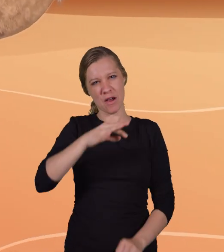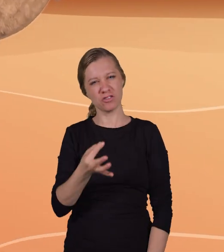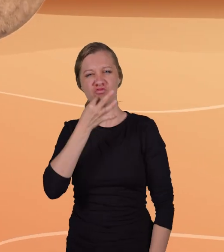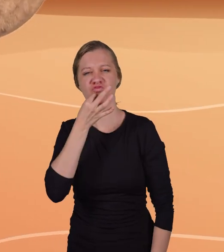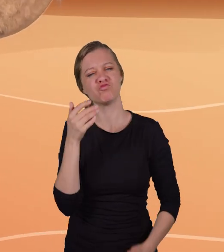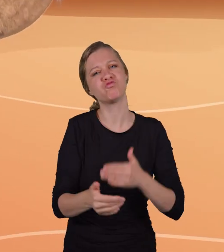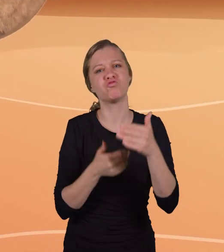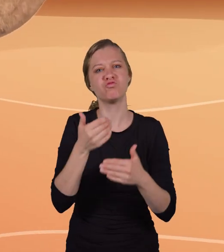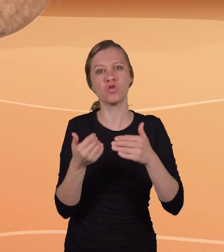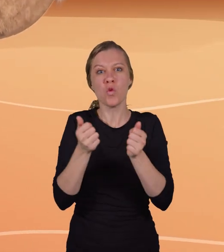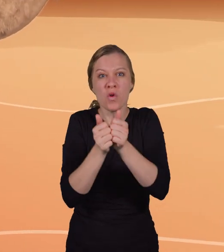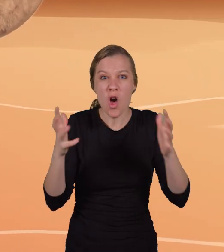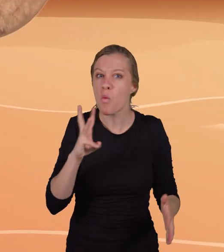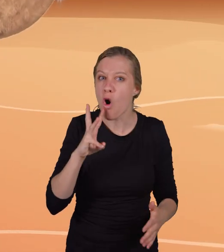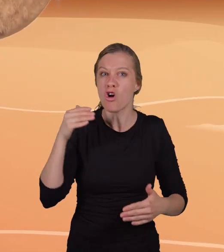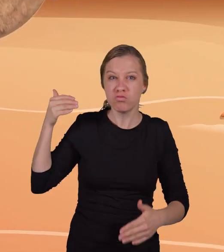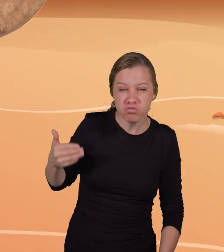without water for days at a time?